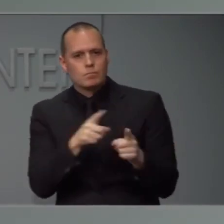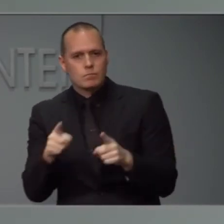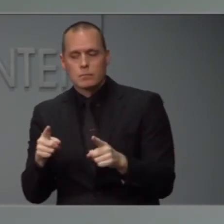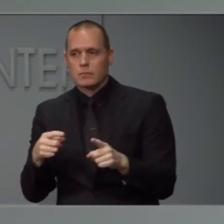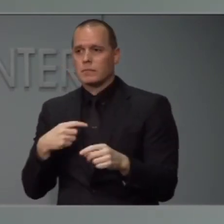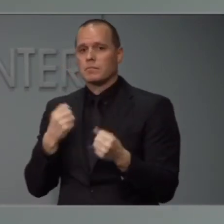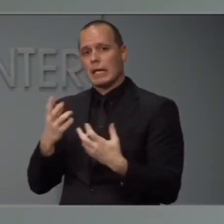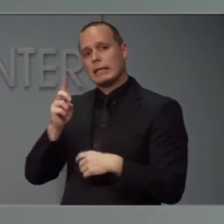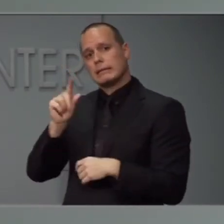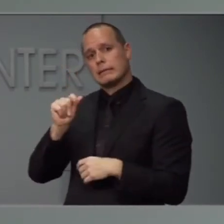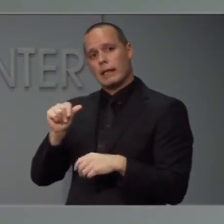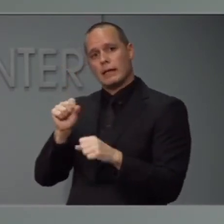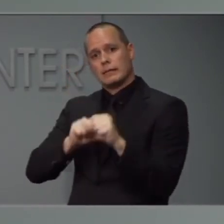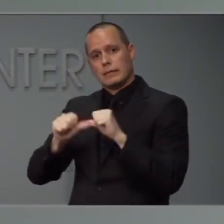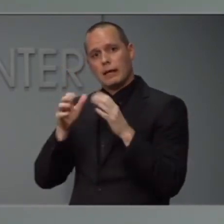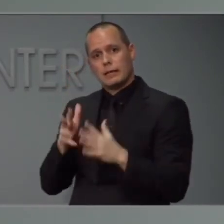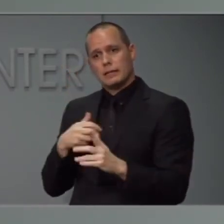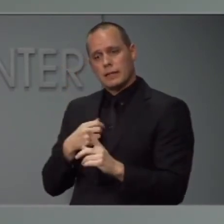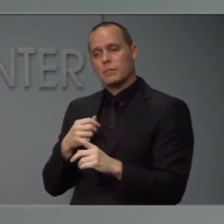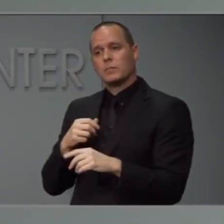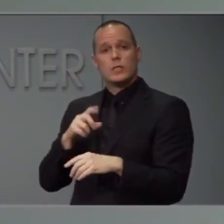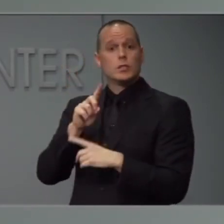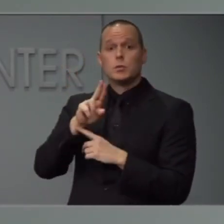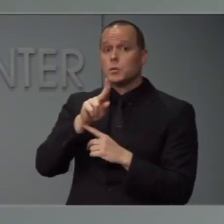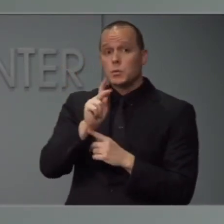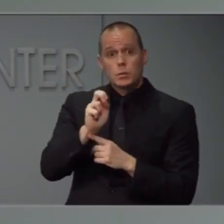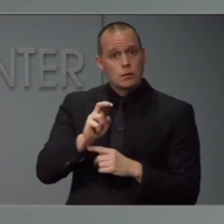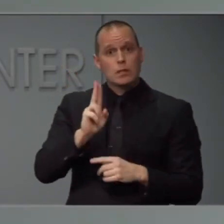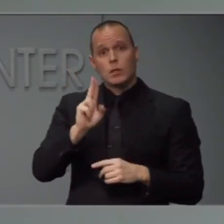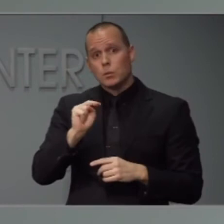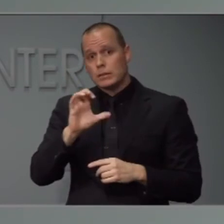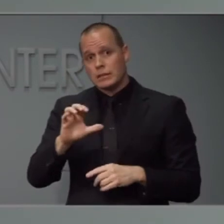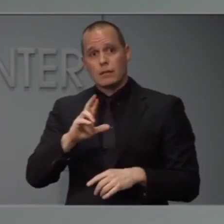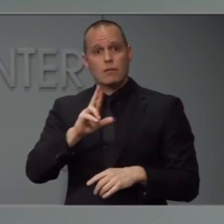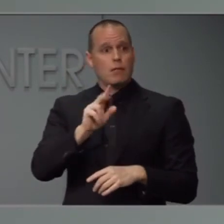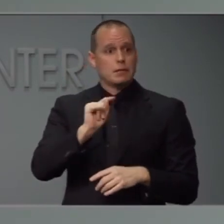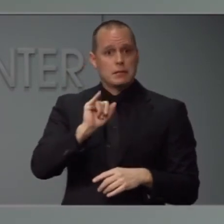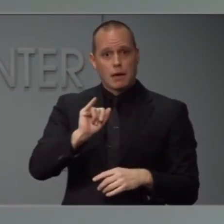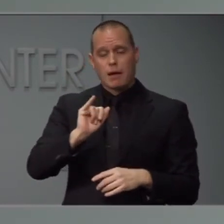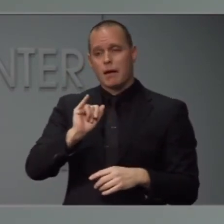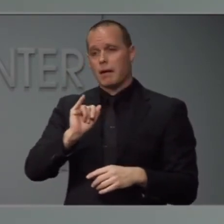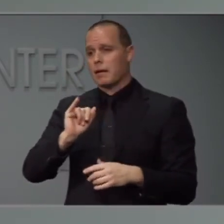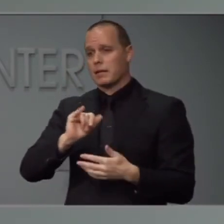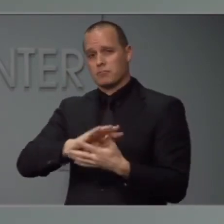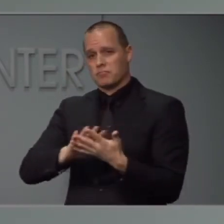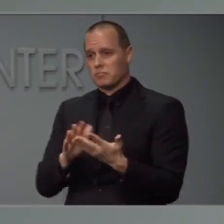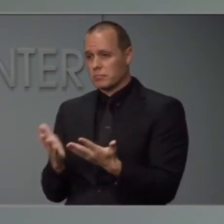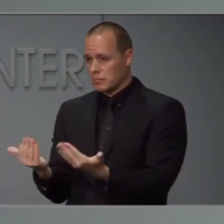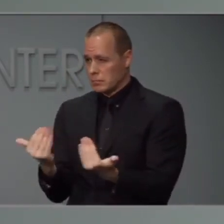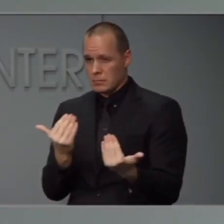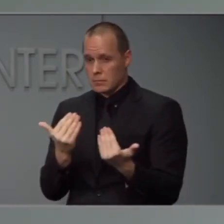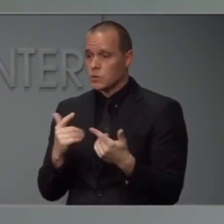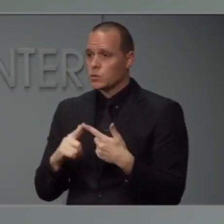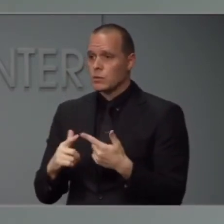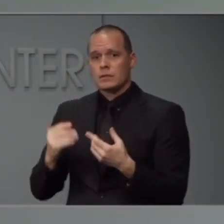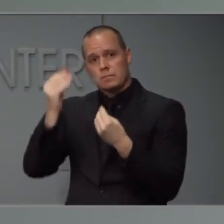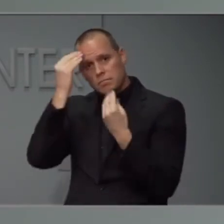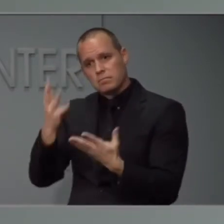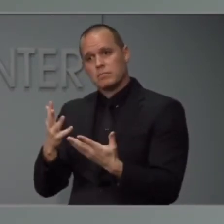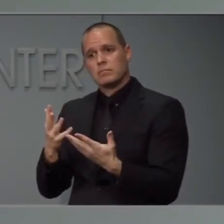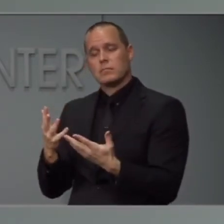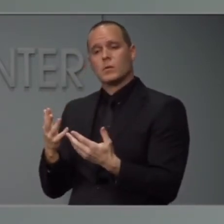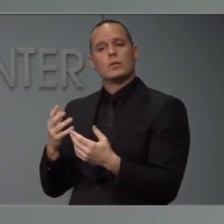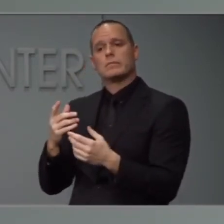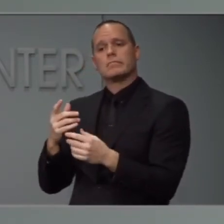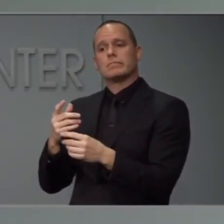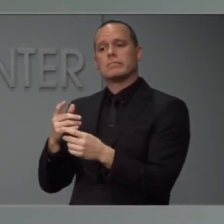scientists, scientists at Duke, at UNC and RTI, to try to understand and make sense of the many different models that